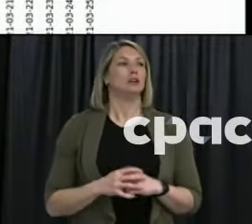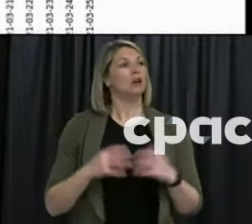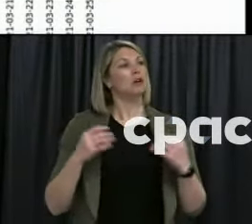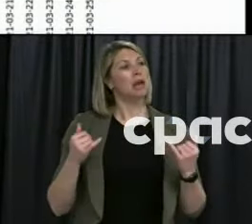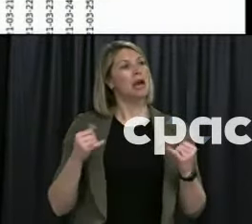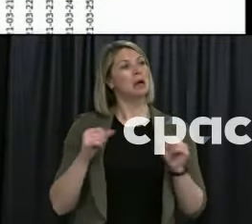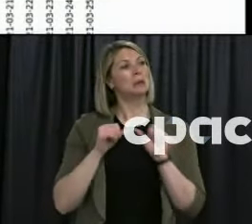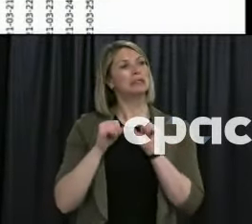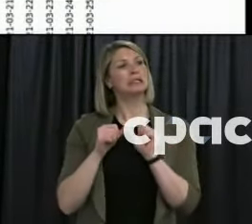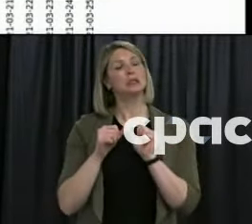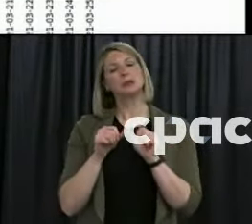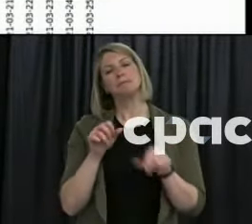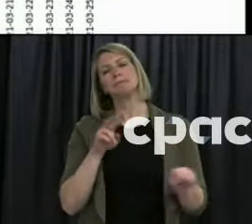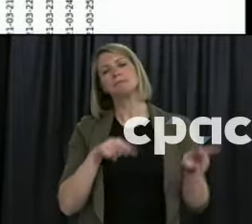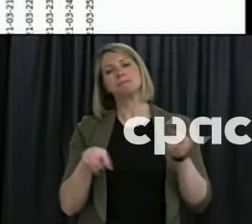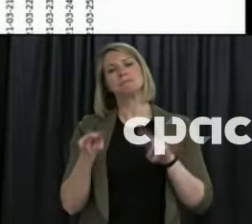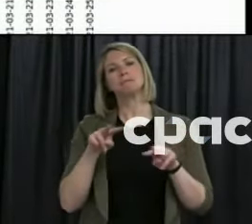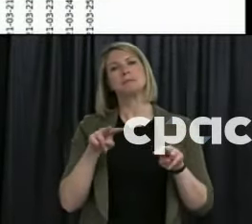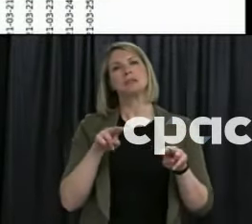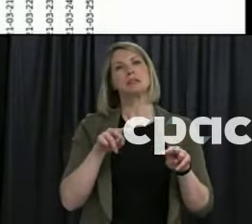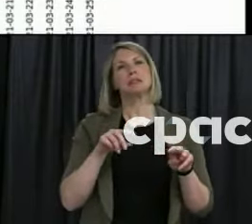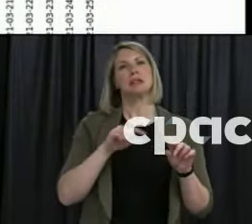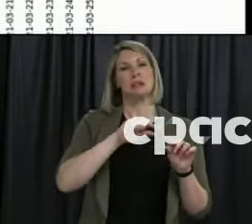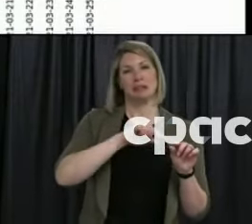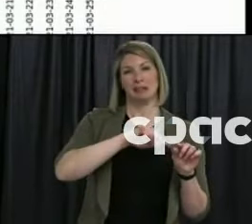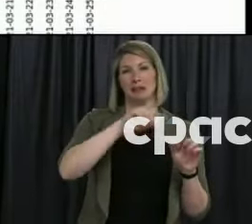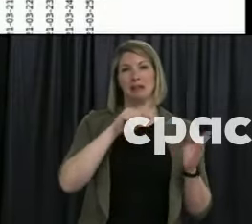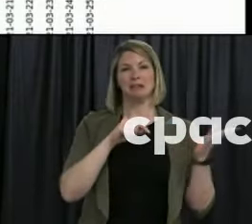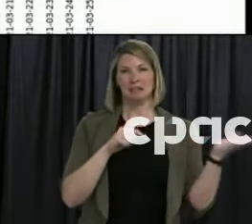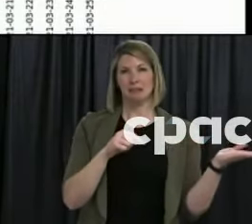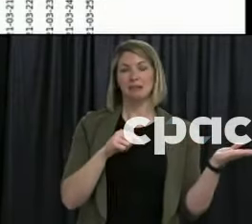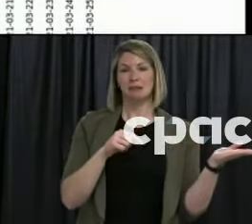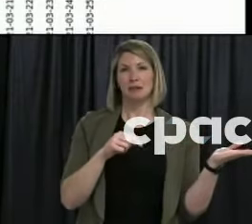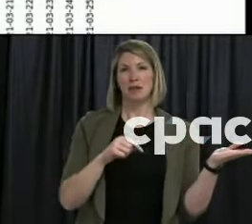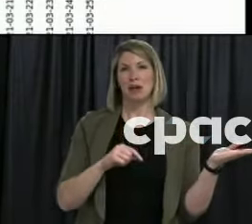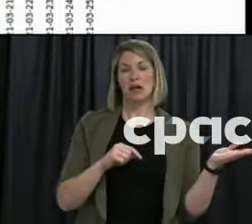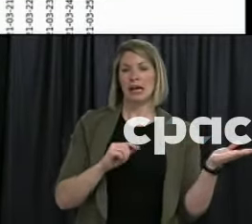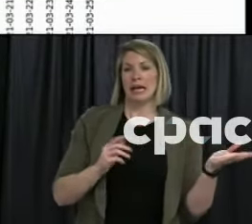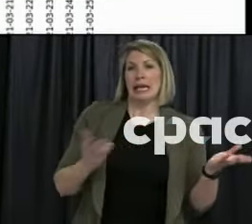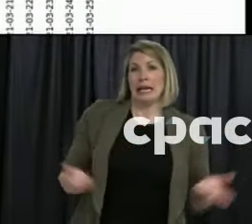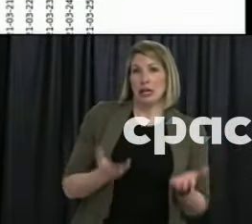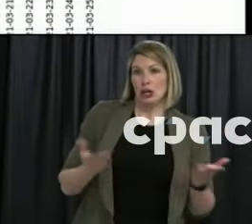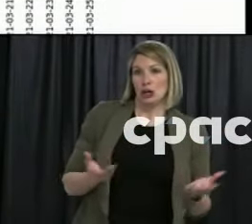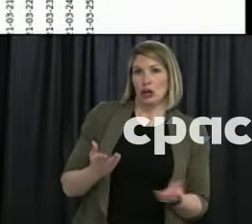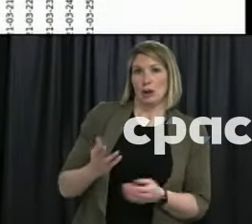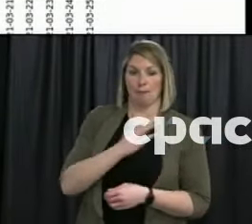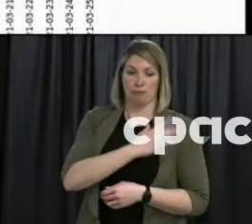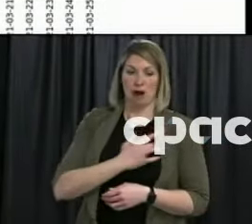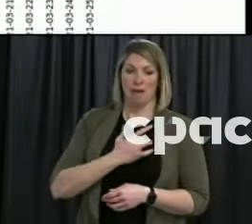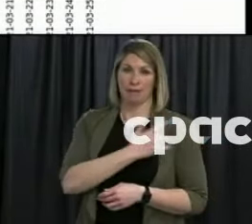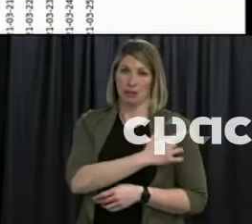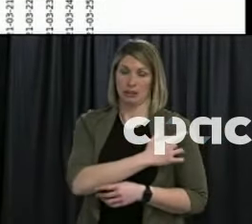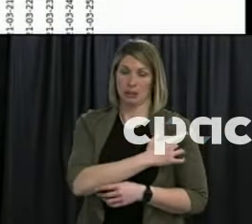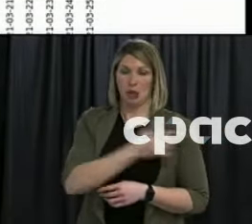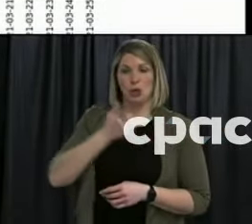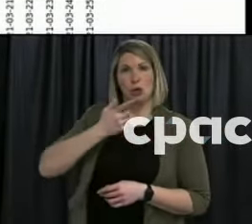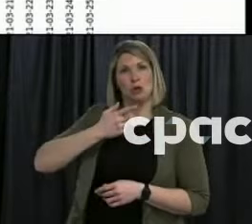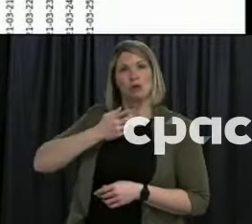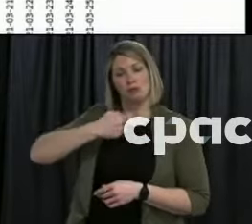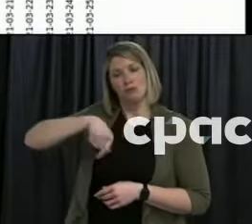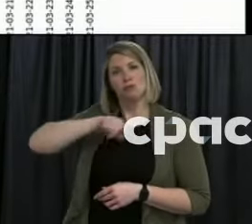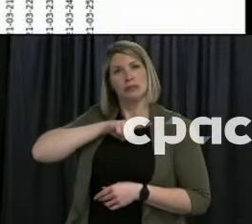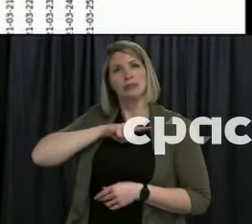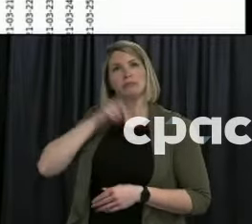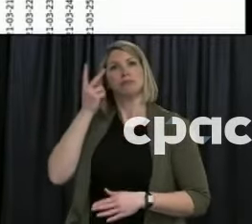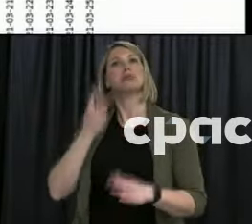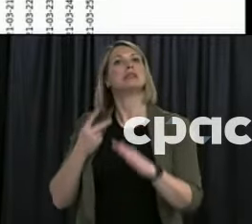closely because this is one of the vulnerable points not just for our jurisdiction but all jurisdictions in the world. And you can see